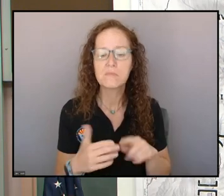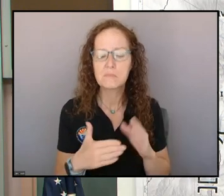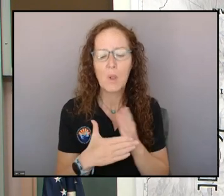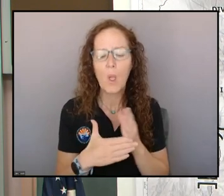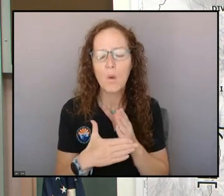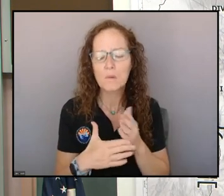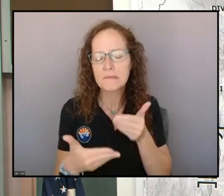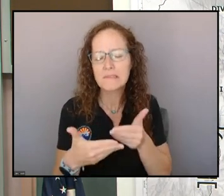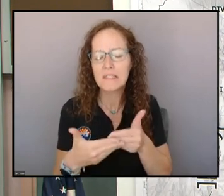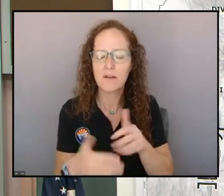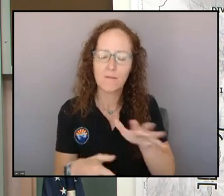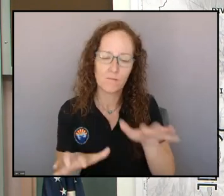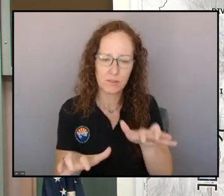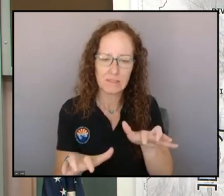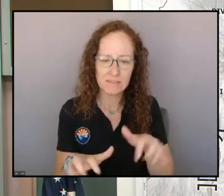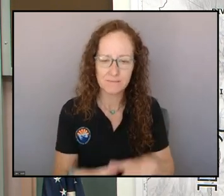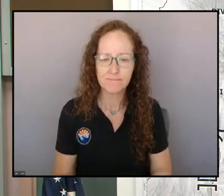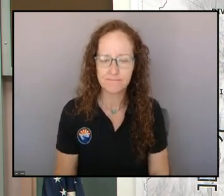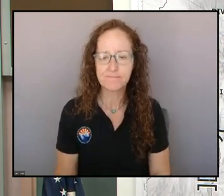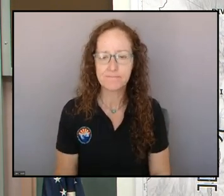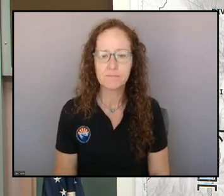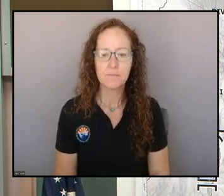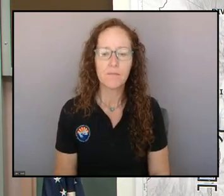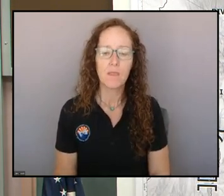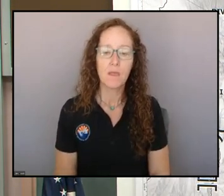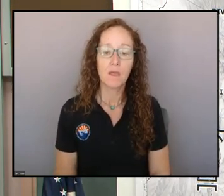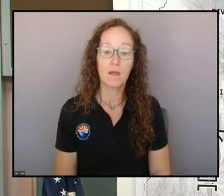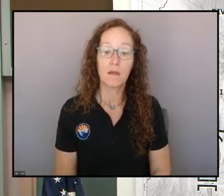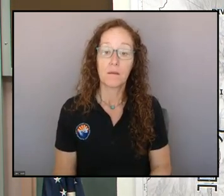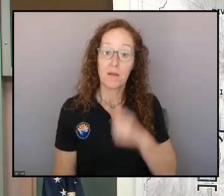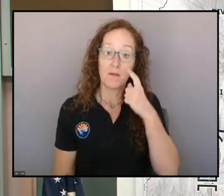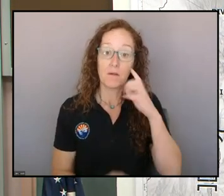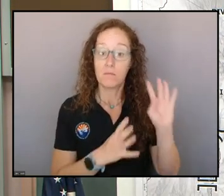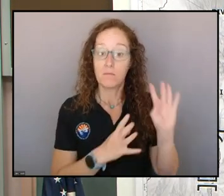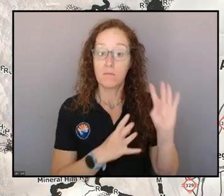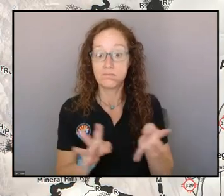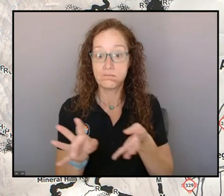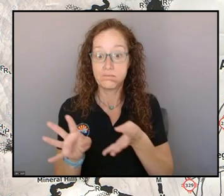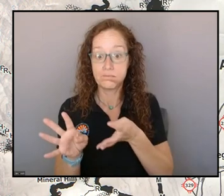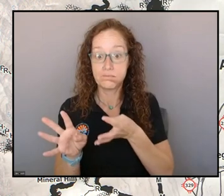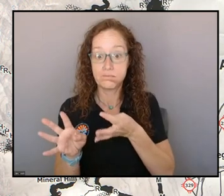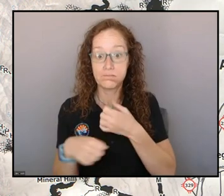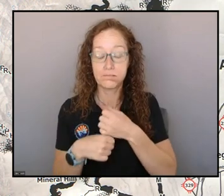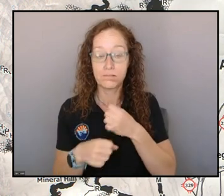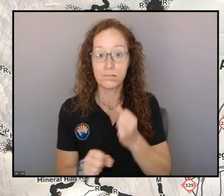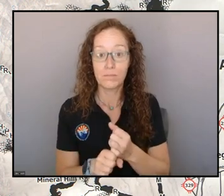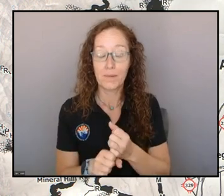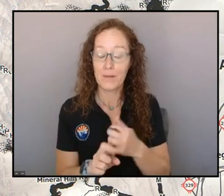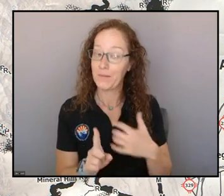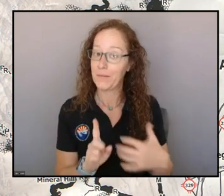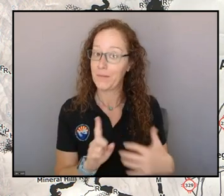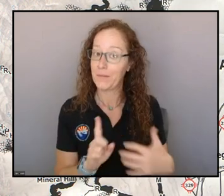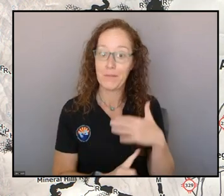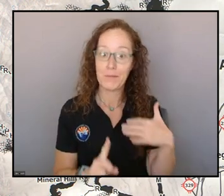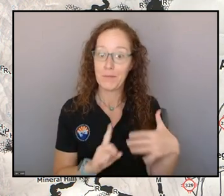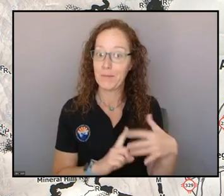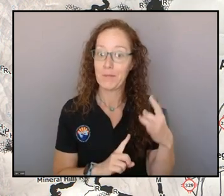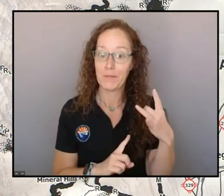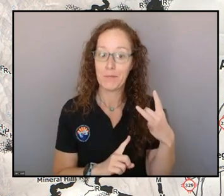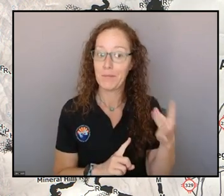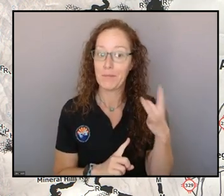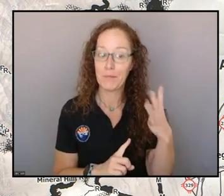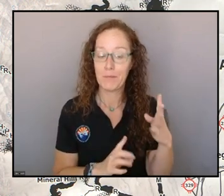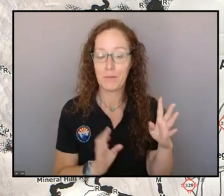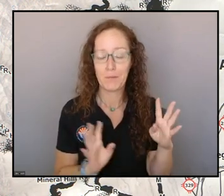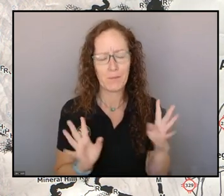But with that, winds that were coming across here definitely created a nice environment to have some really nasty wind chills.